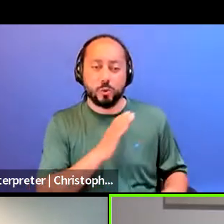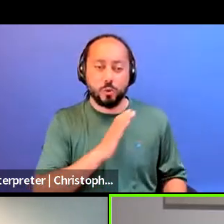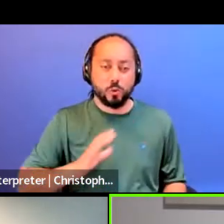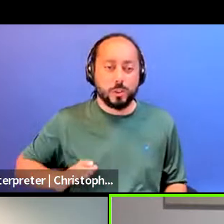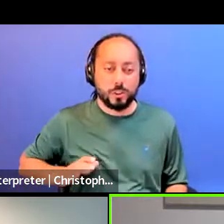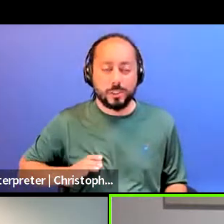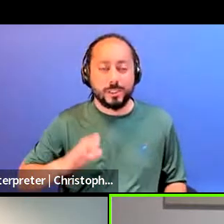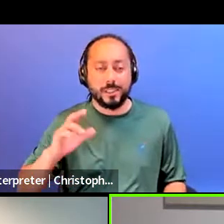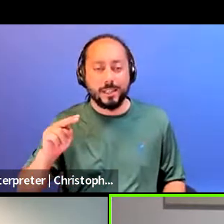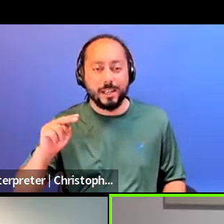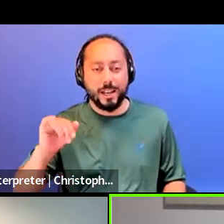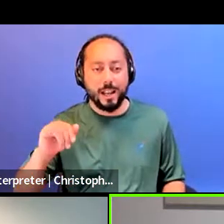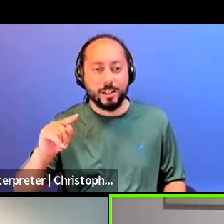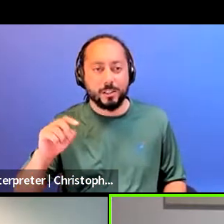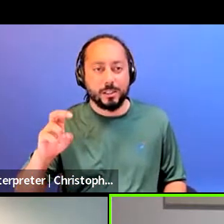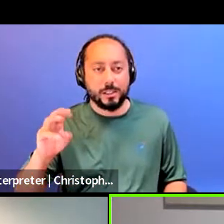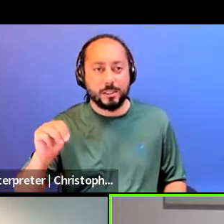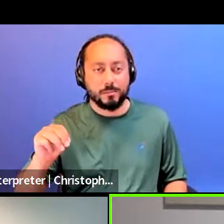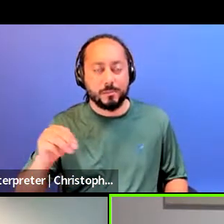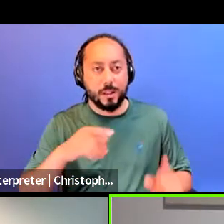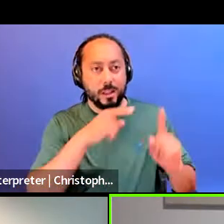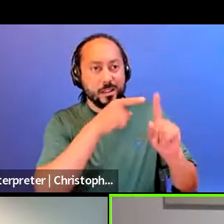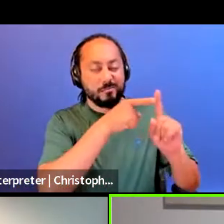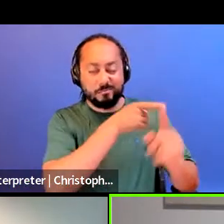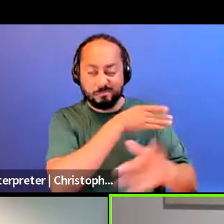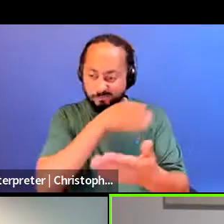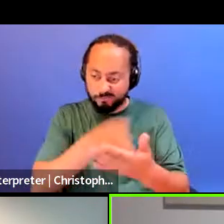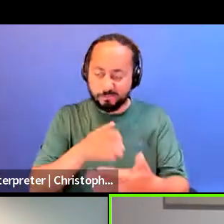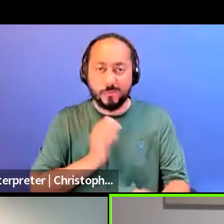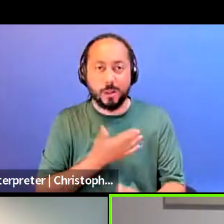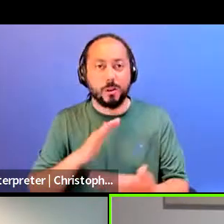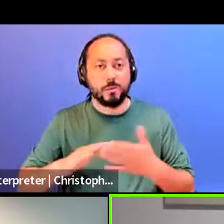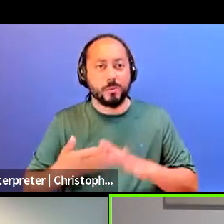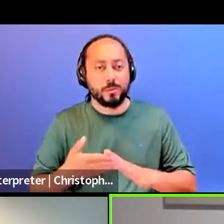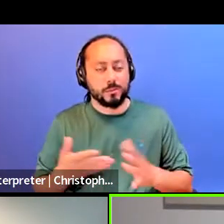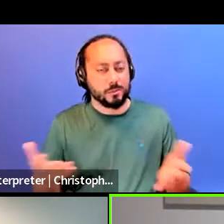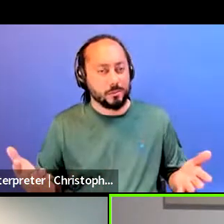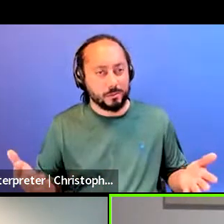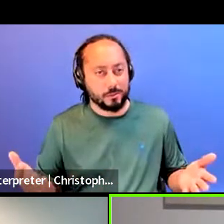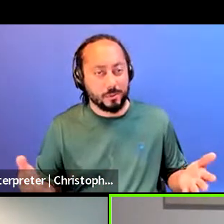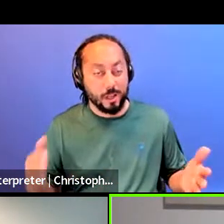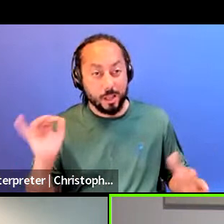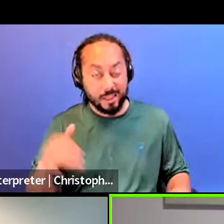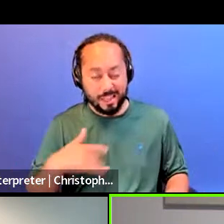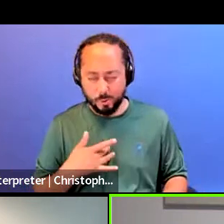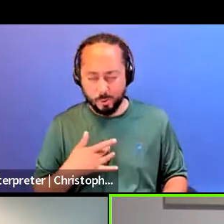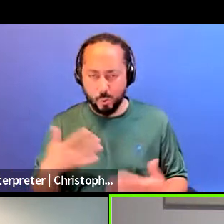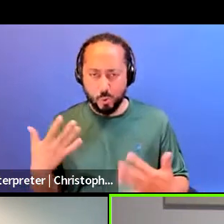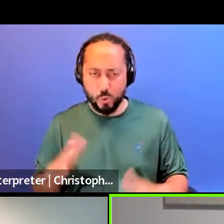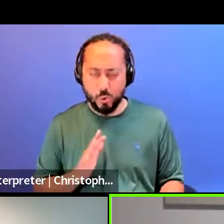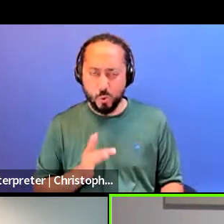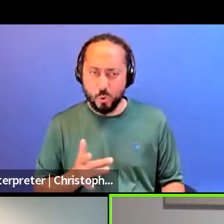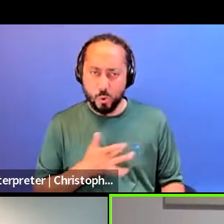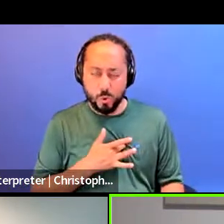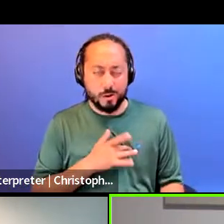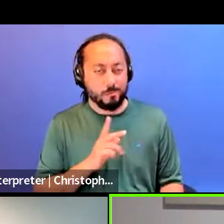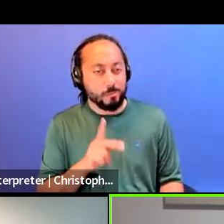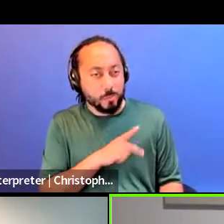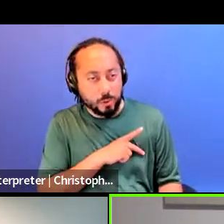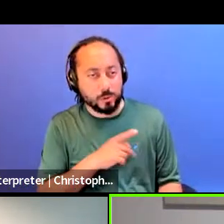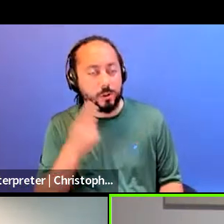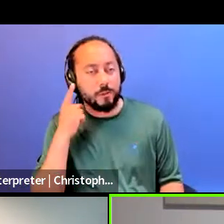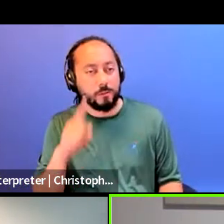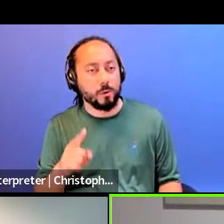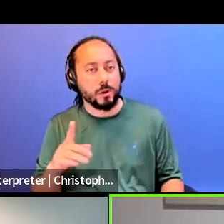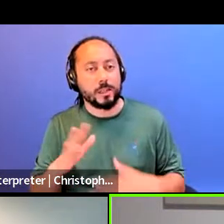right now, um, the attacks on our communities and how deeply, you know, personal that is for indigenous communities because of residential